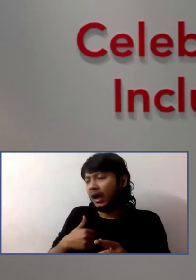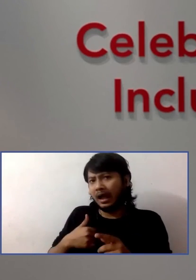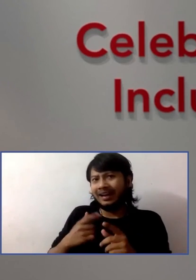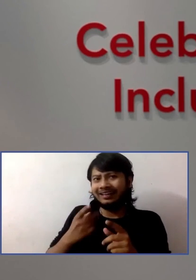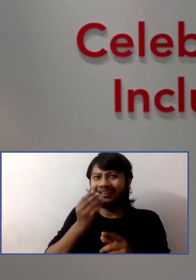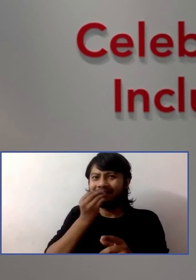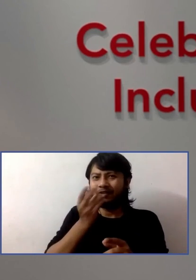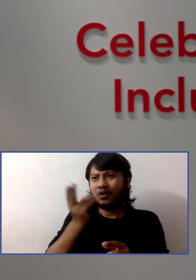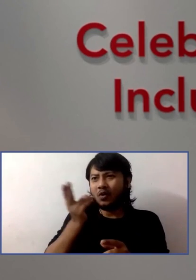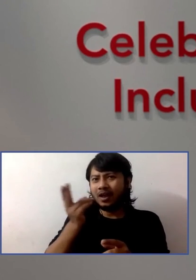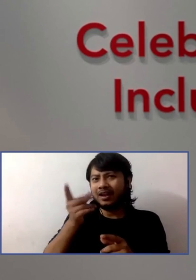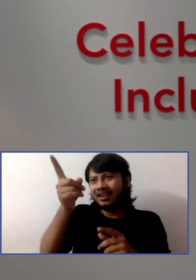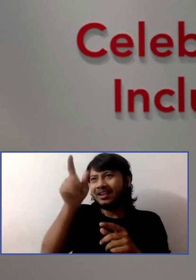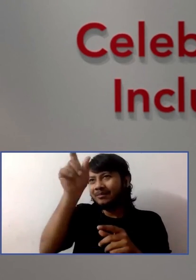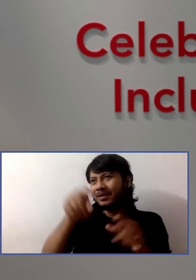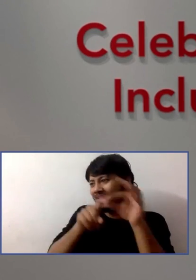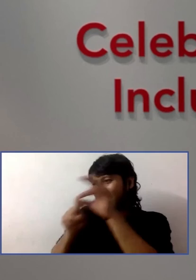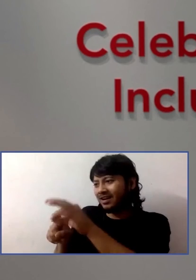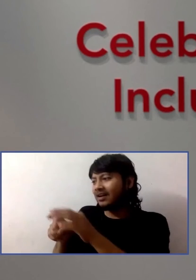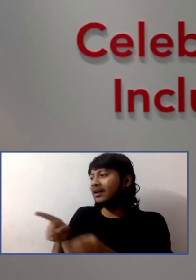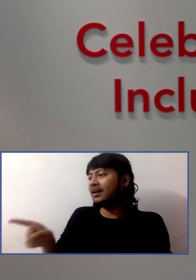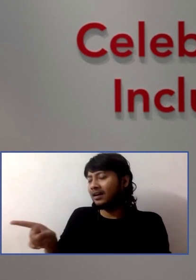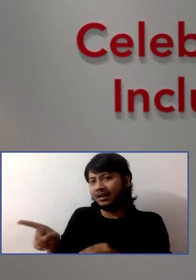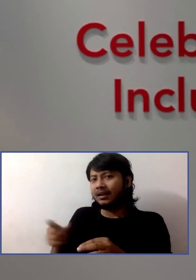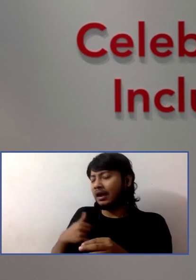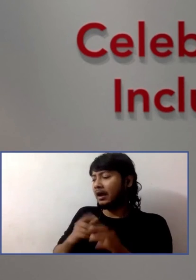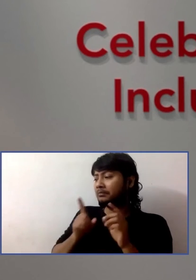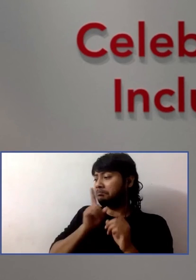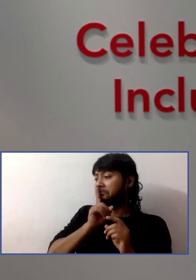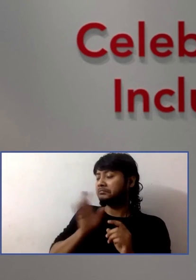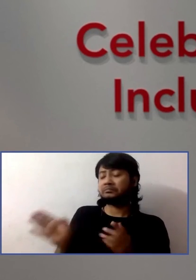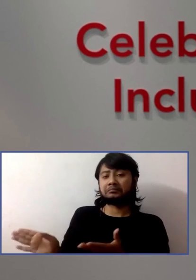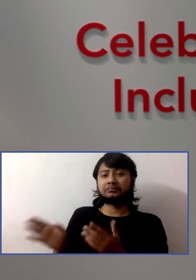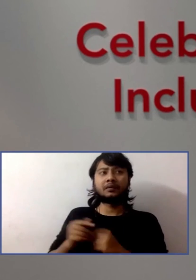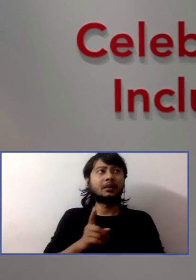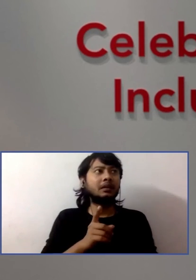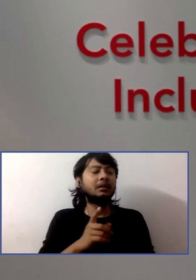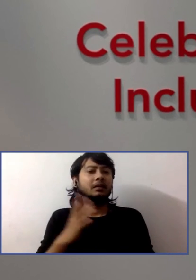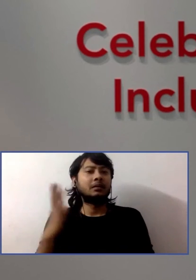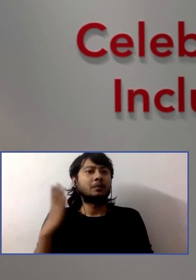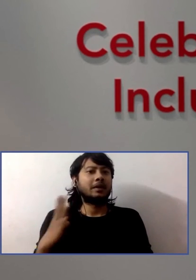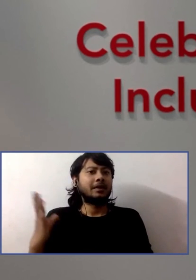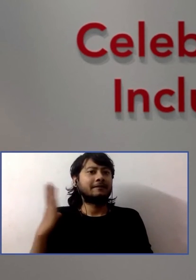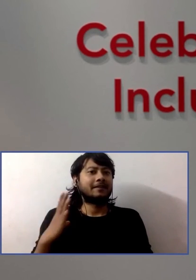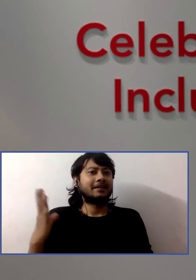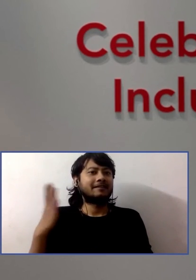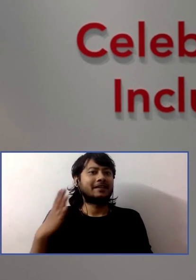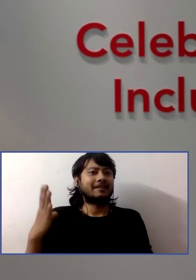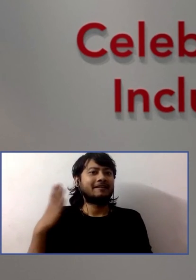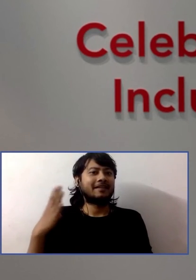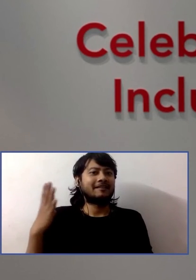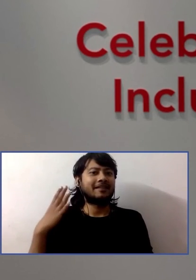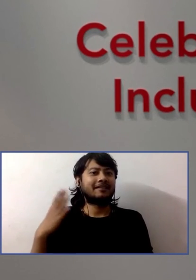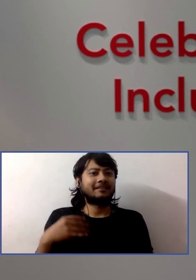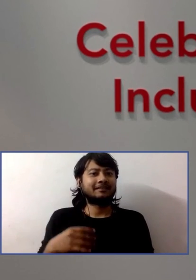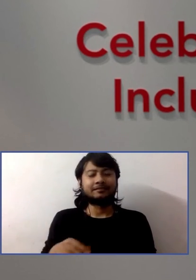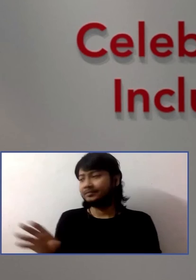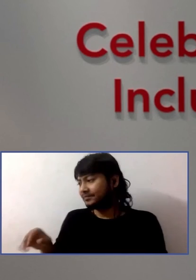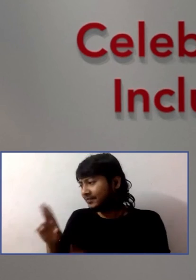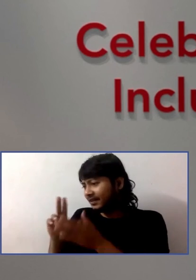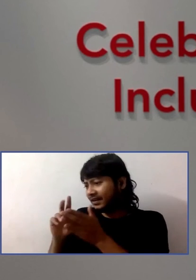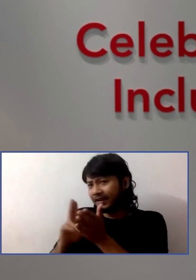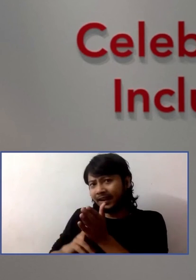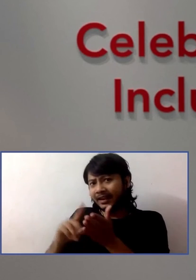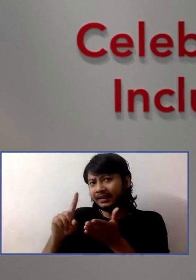30 seconds, 40 seconds, walks away. Okay, I say to Emil, I say, you know, Stacy thinks you're not